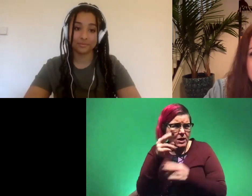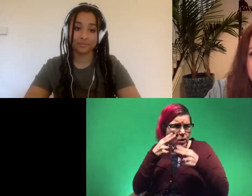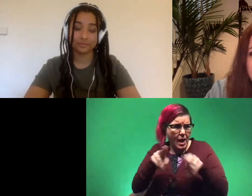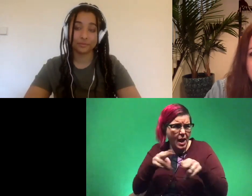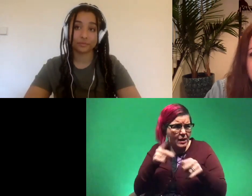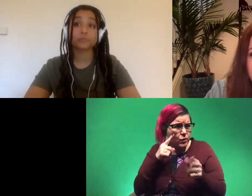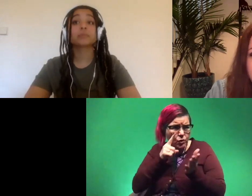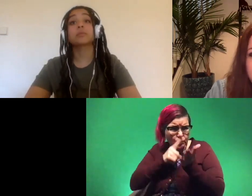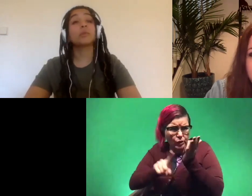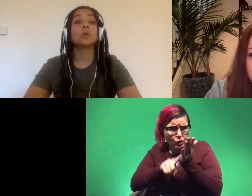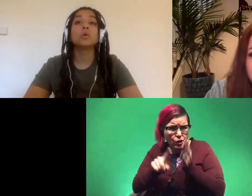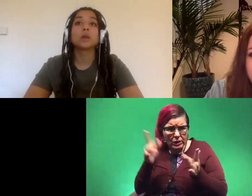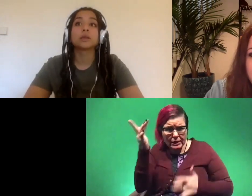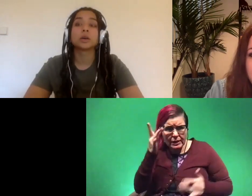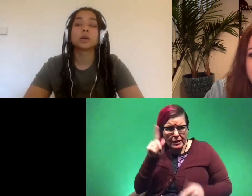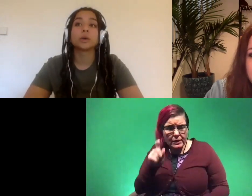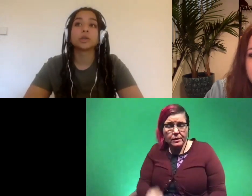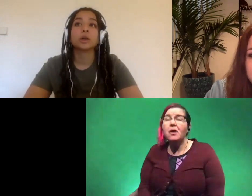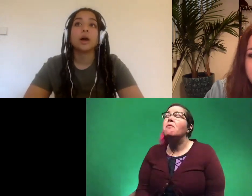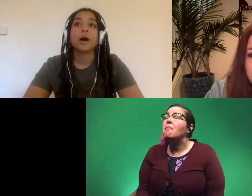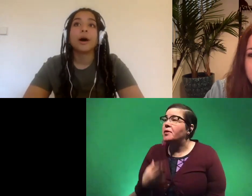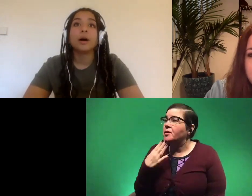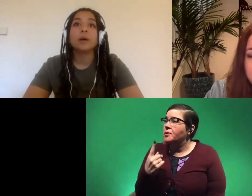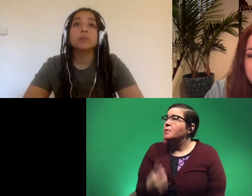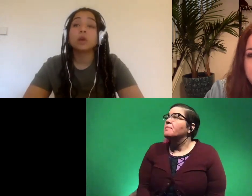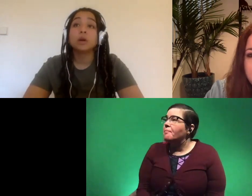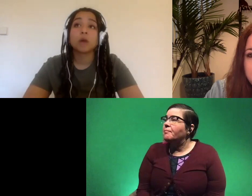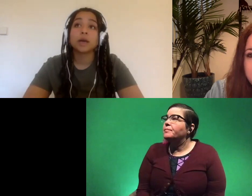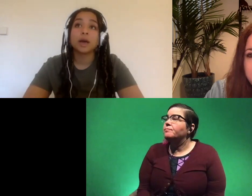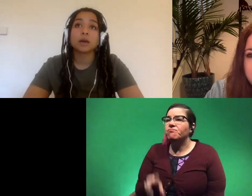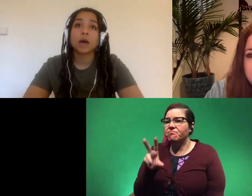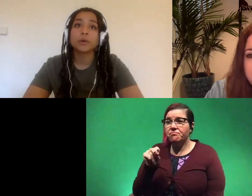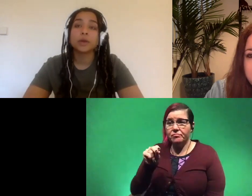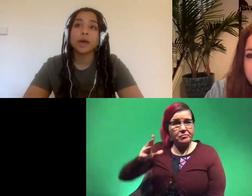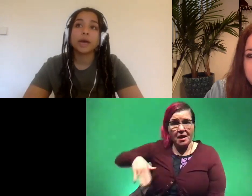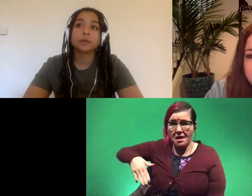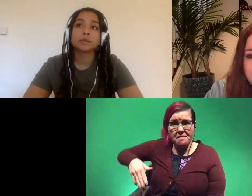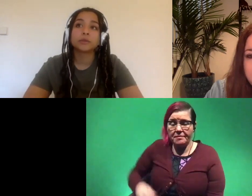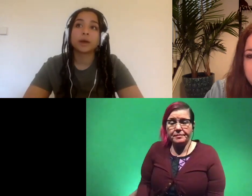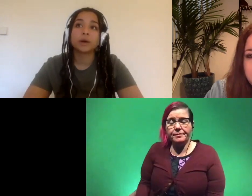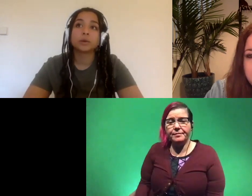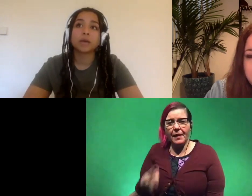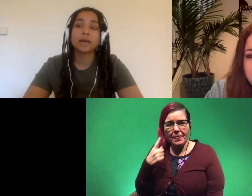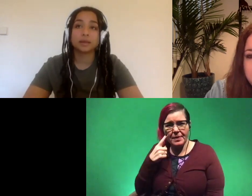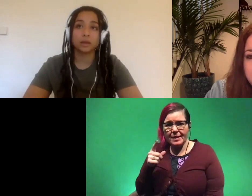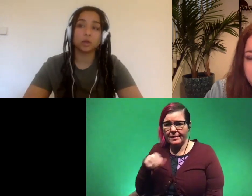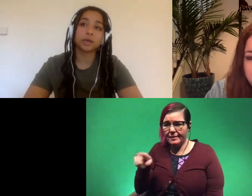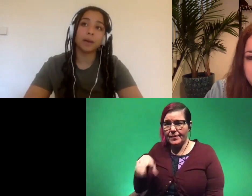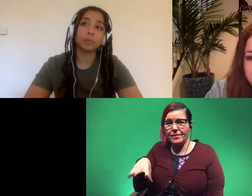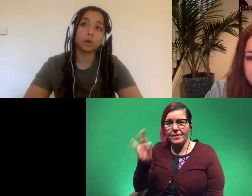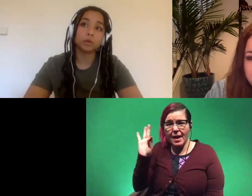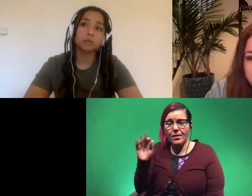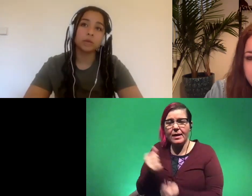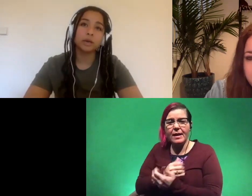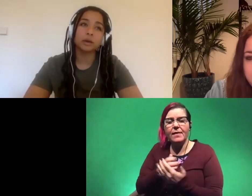diseases oh that's a good question um no not yet i don't think anyone's found anything that looked